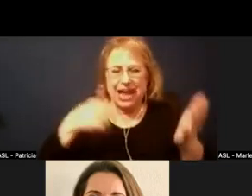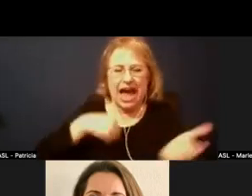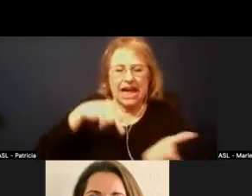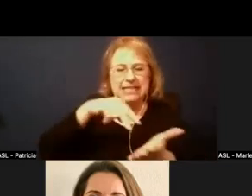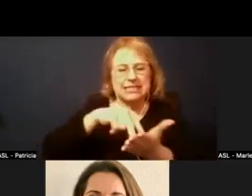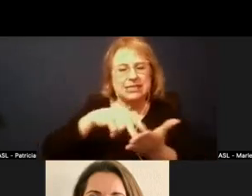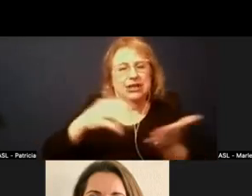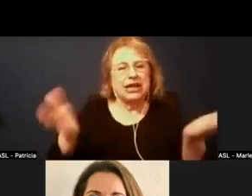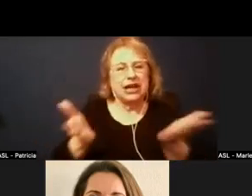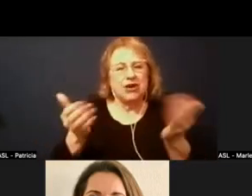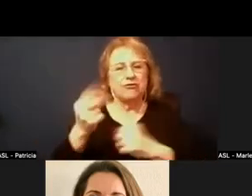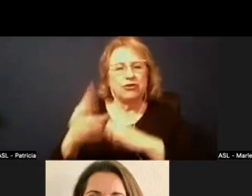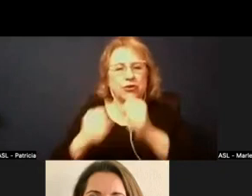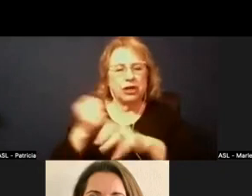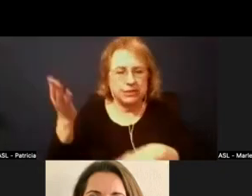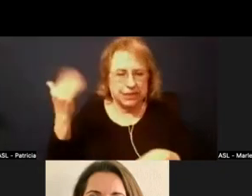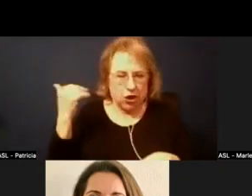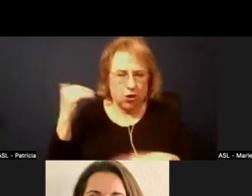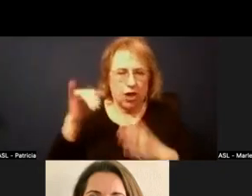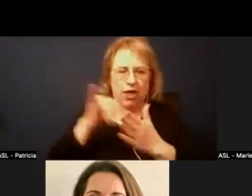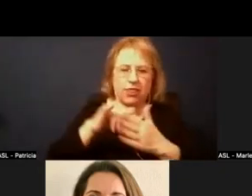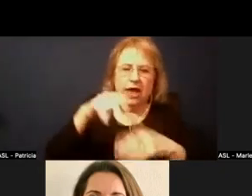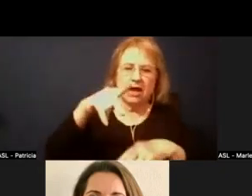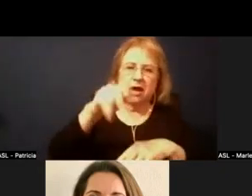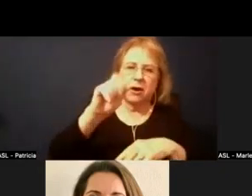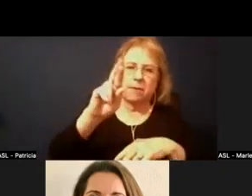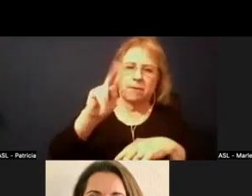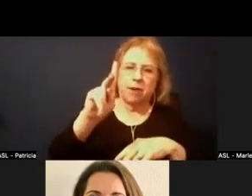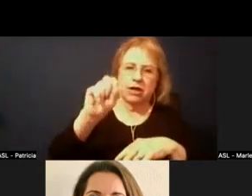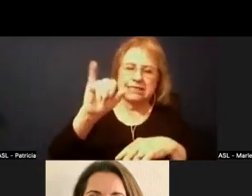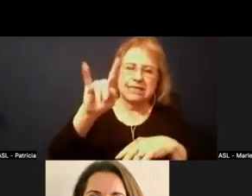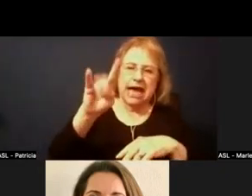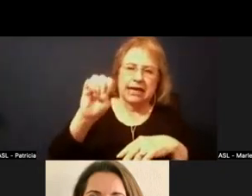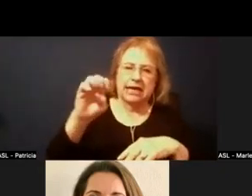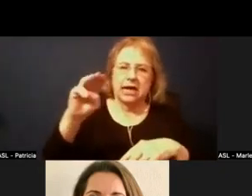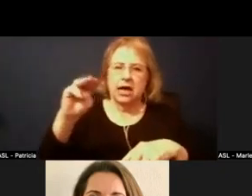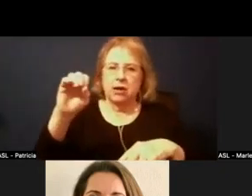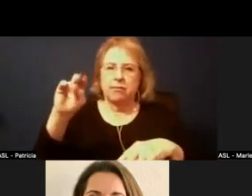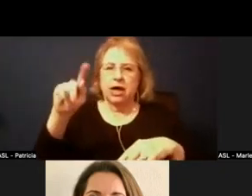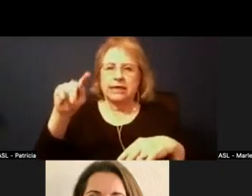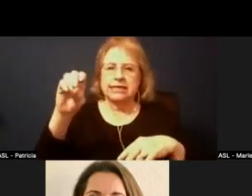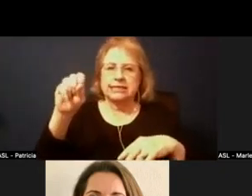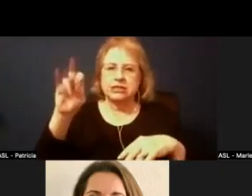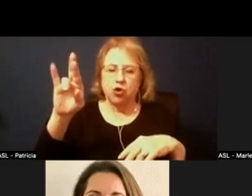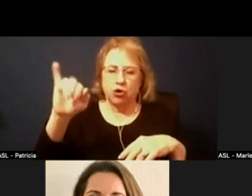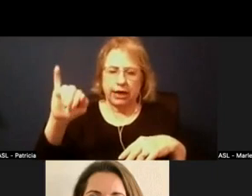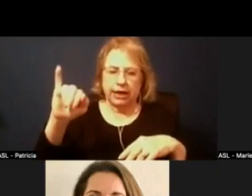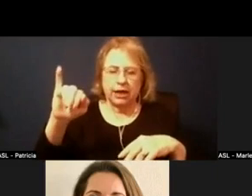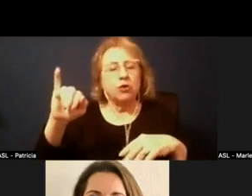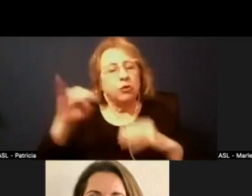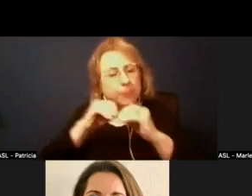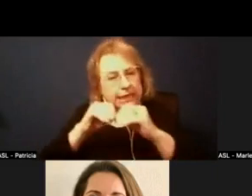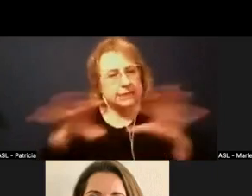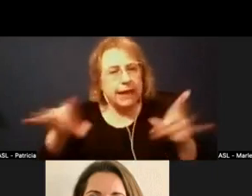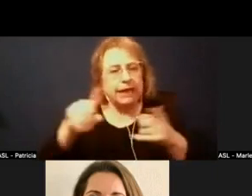this board, and a decision was made that Parkside Montessori would be expanding to middle school. We currently have sixth graders on campus